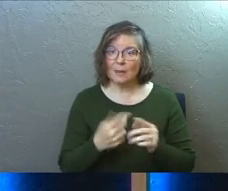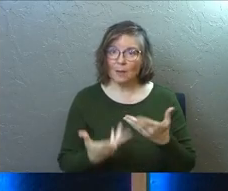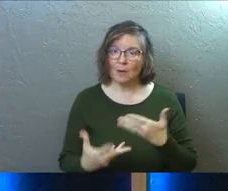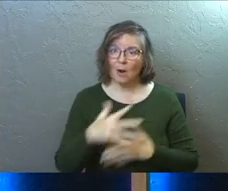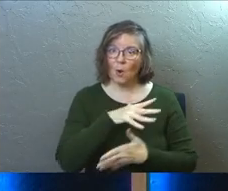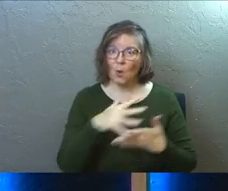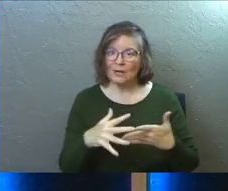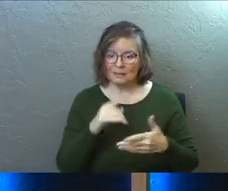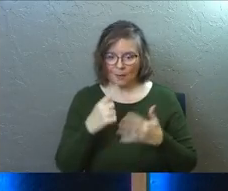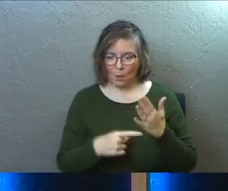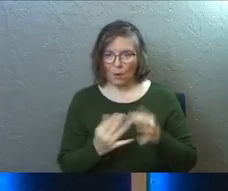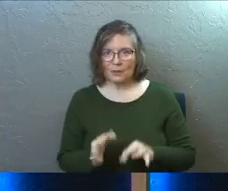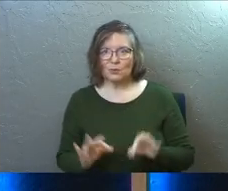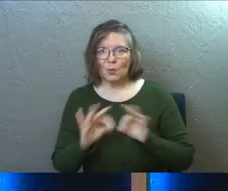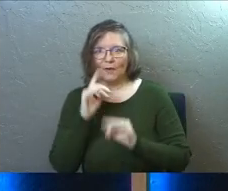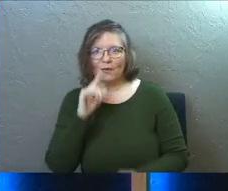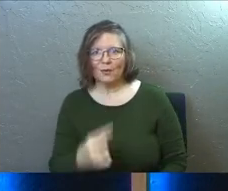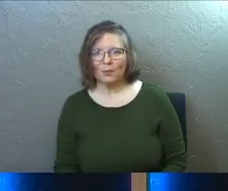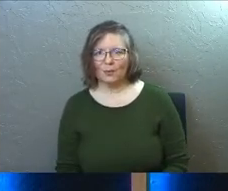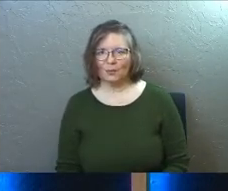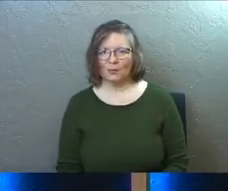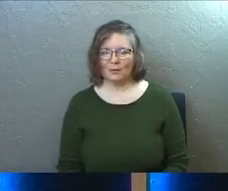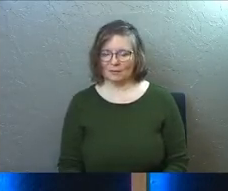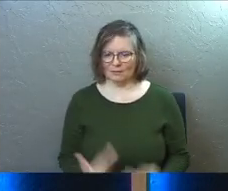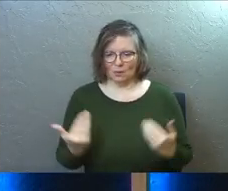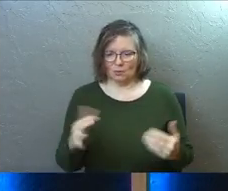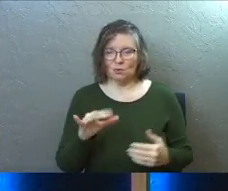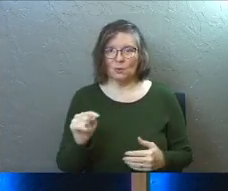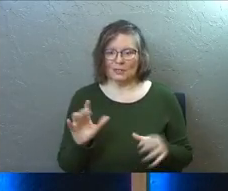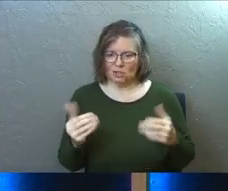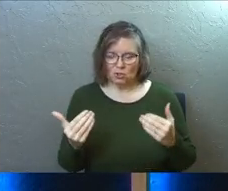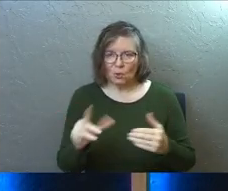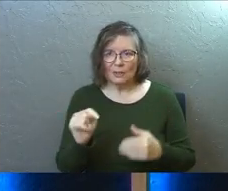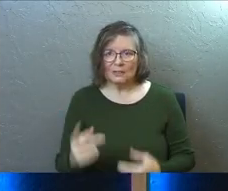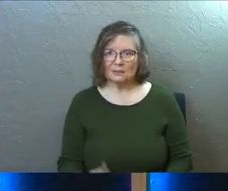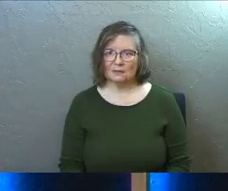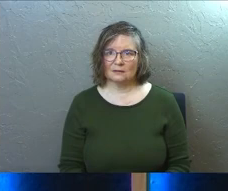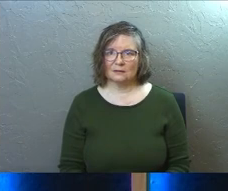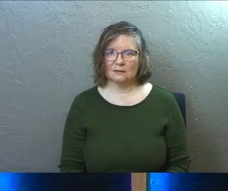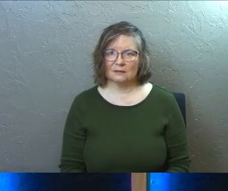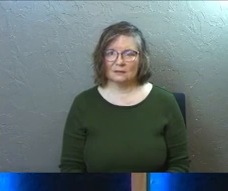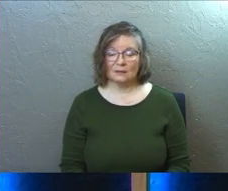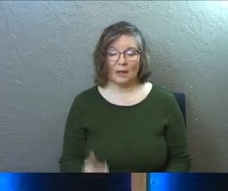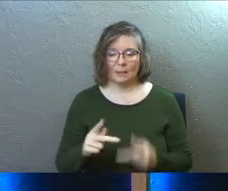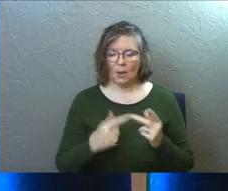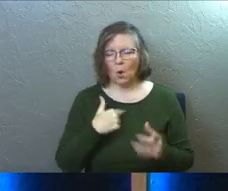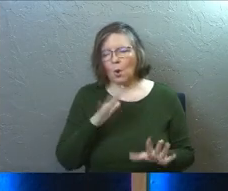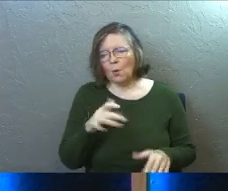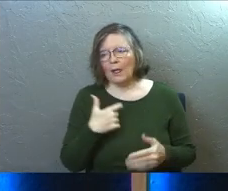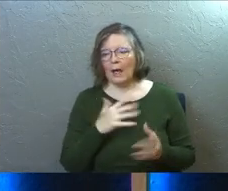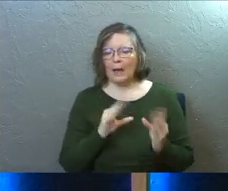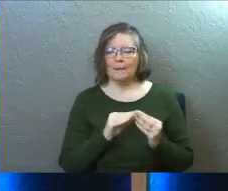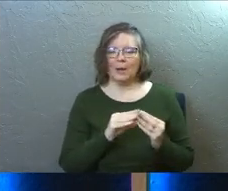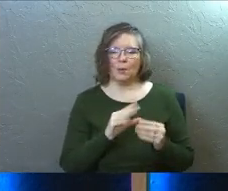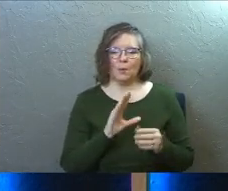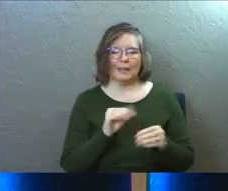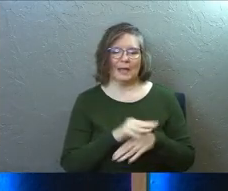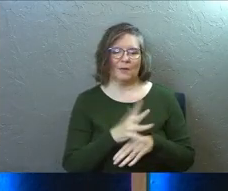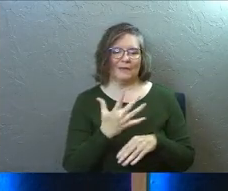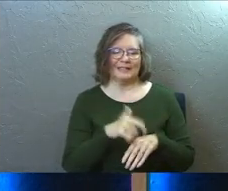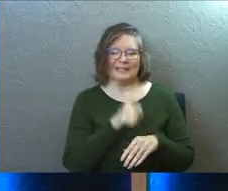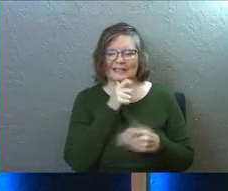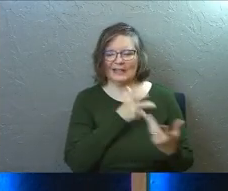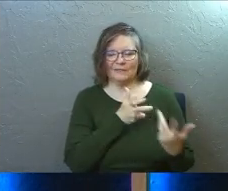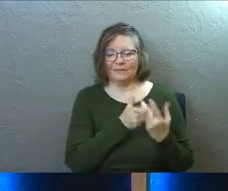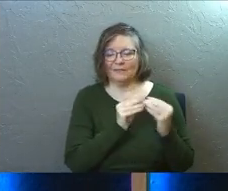priorities. It's about what it's worth to you. So do it. Just do it. Or people say, well, I met with the counselor five times and